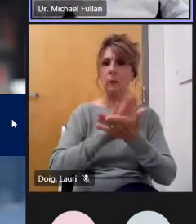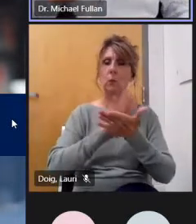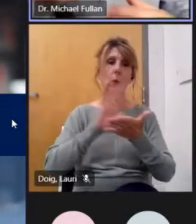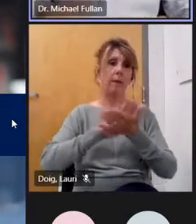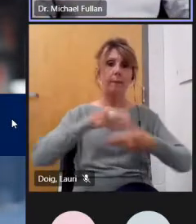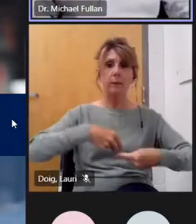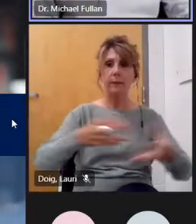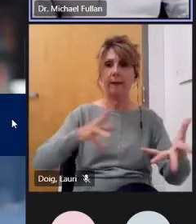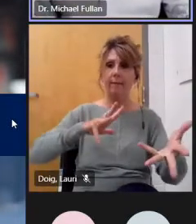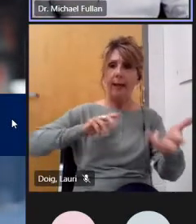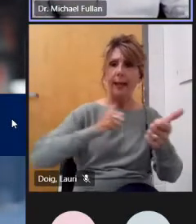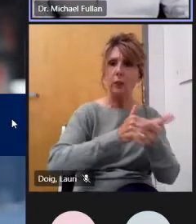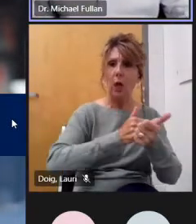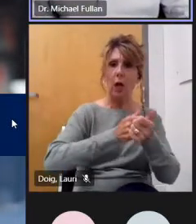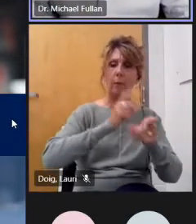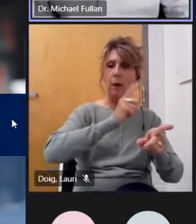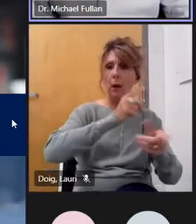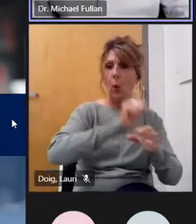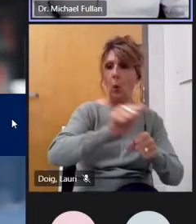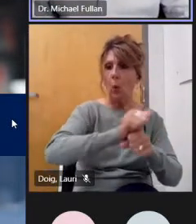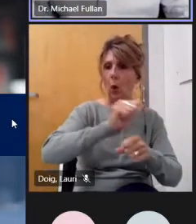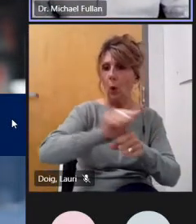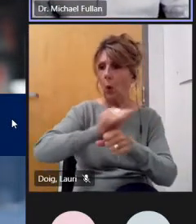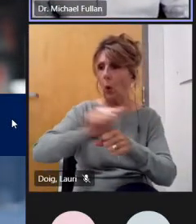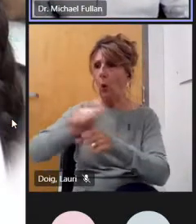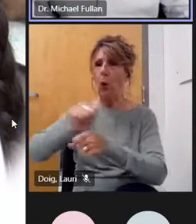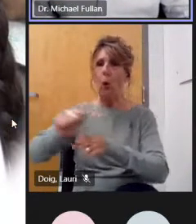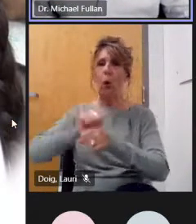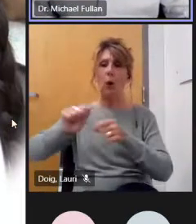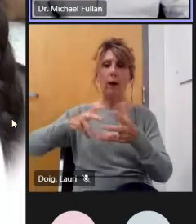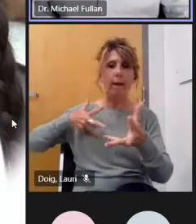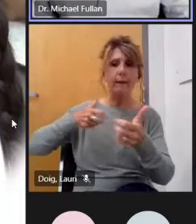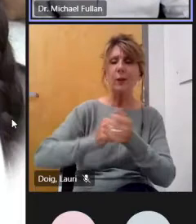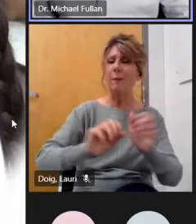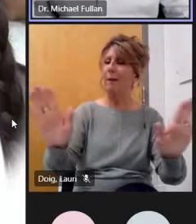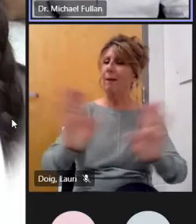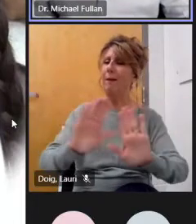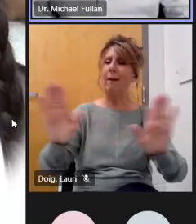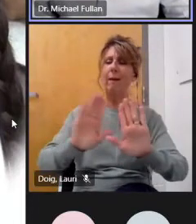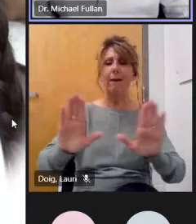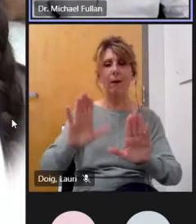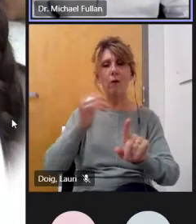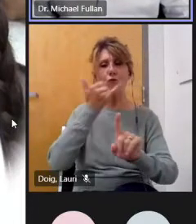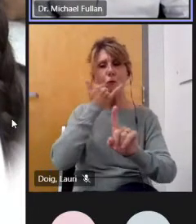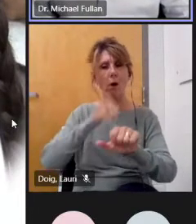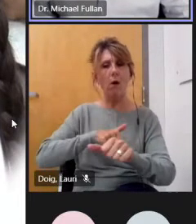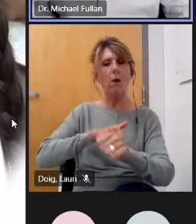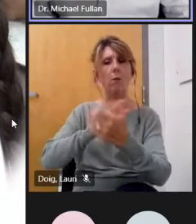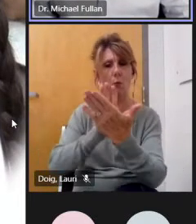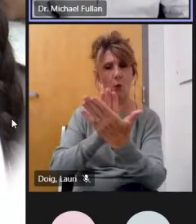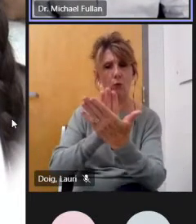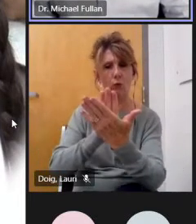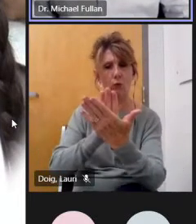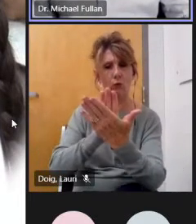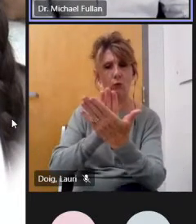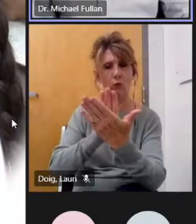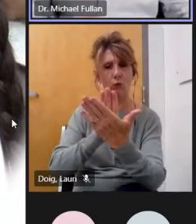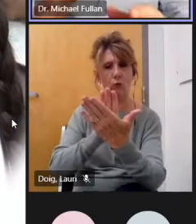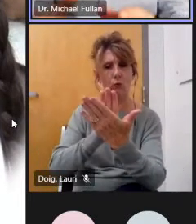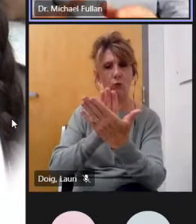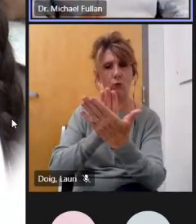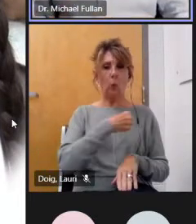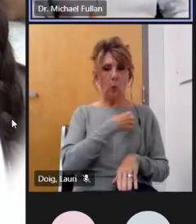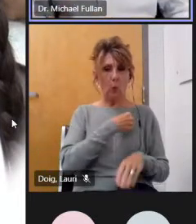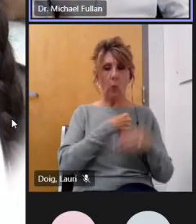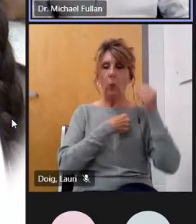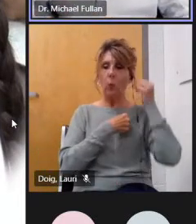uh doing from there so what uh i'll give you a flavor of our thinking uh it'll be close to yours very close to yours uh we will